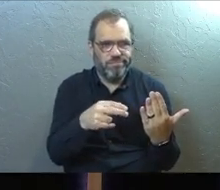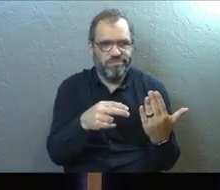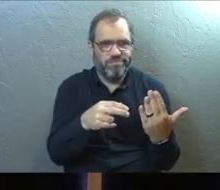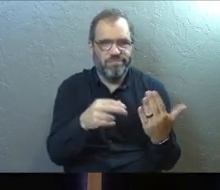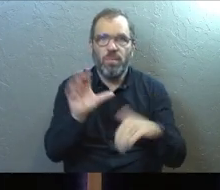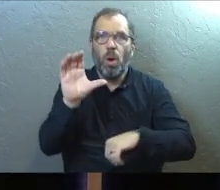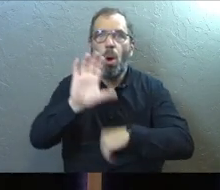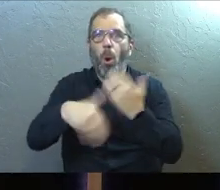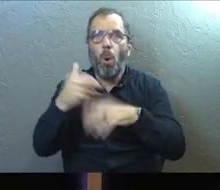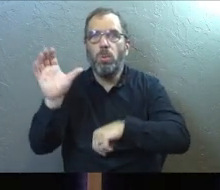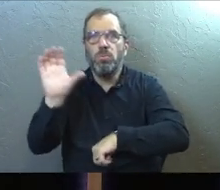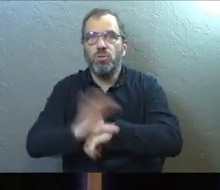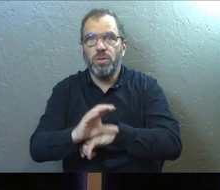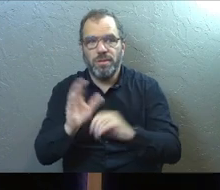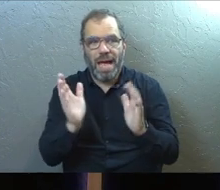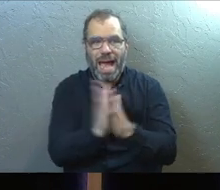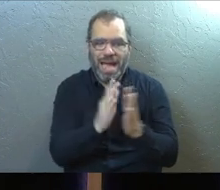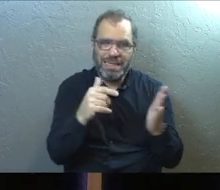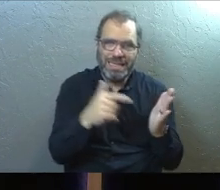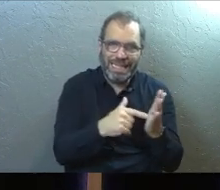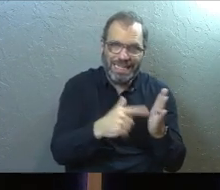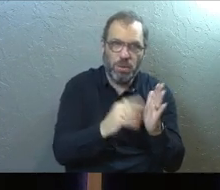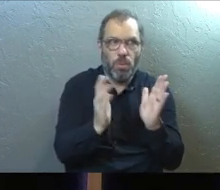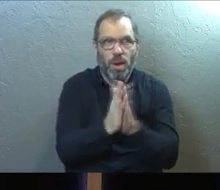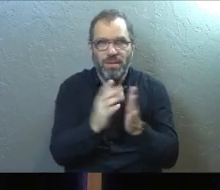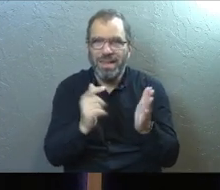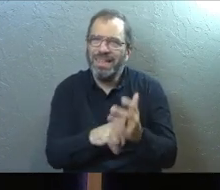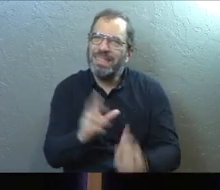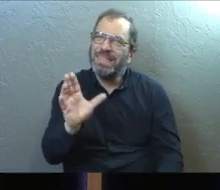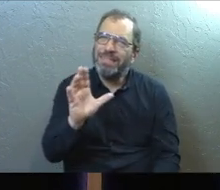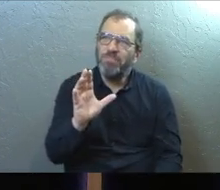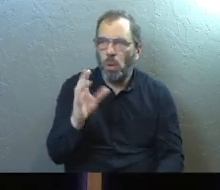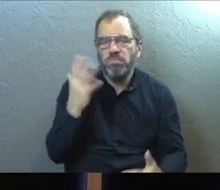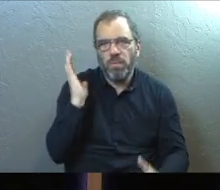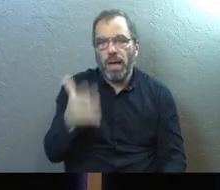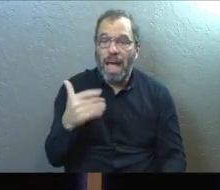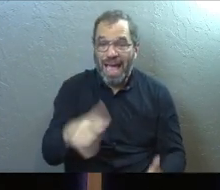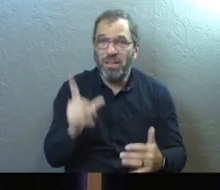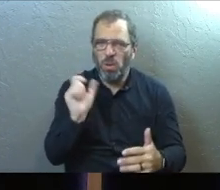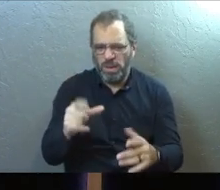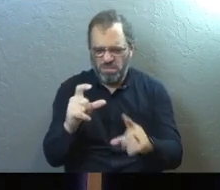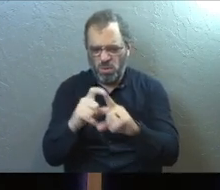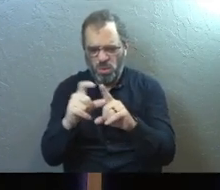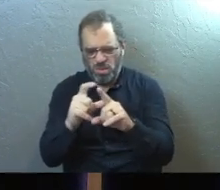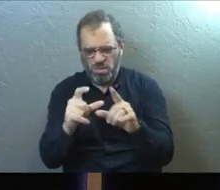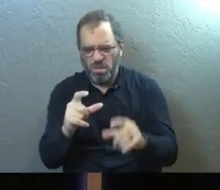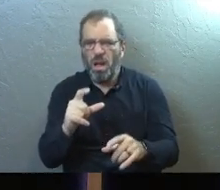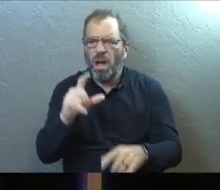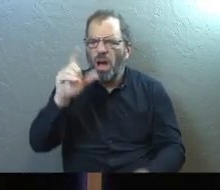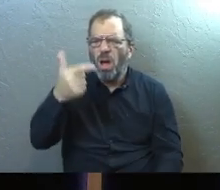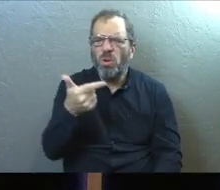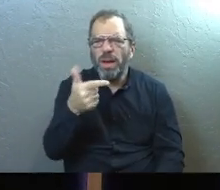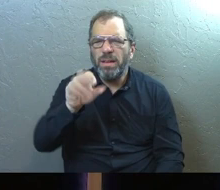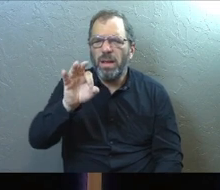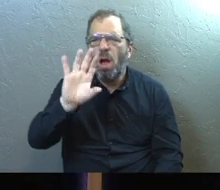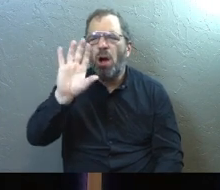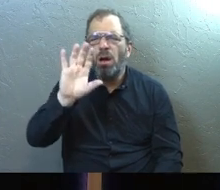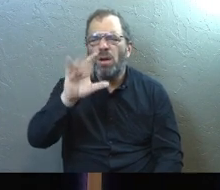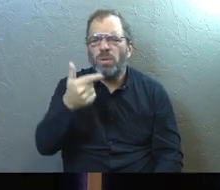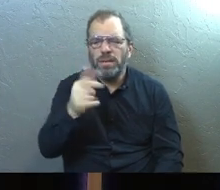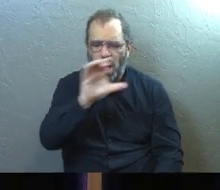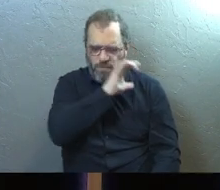This is why we're going after it. Also notice in this question, just the wording, what is grace's stance on